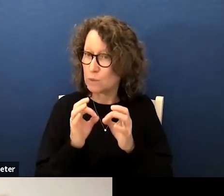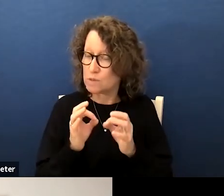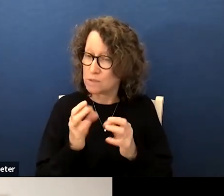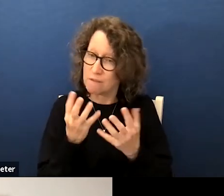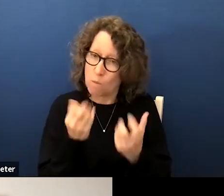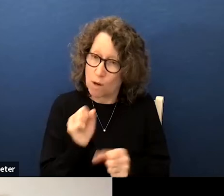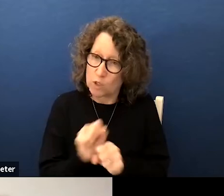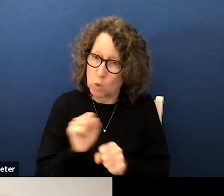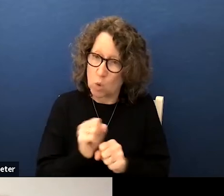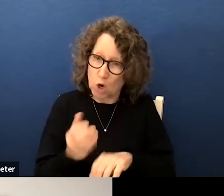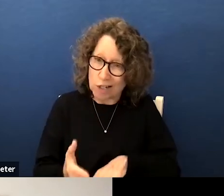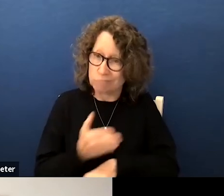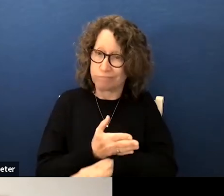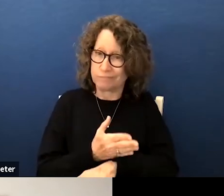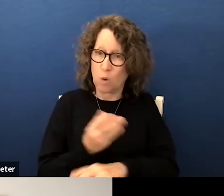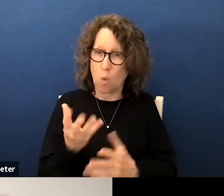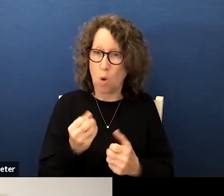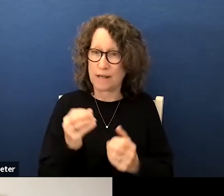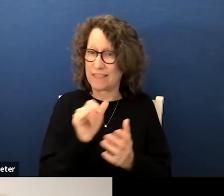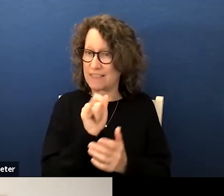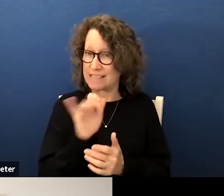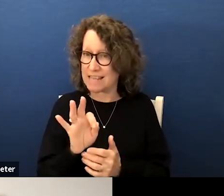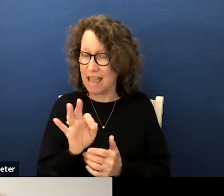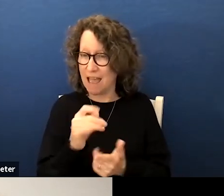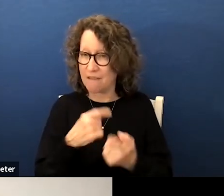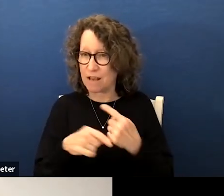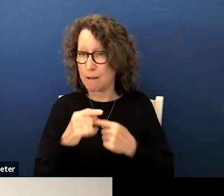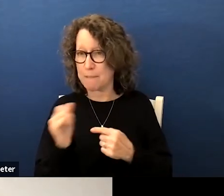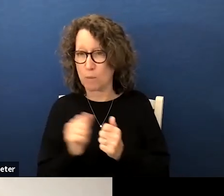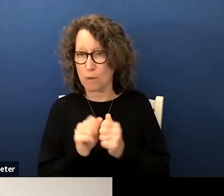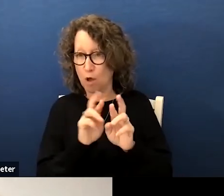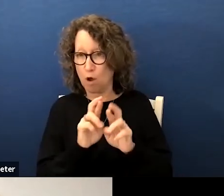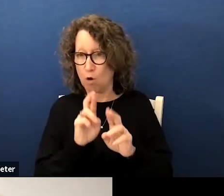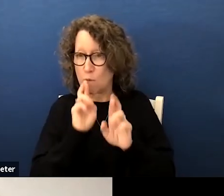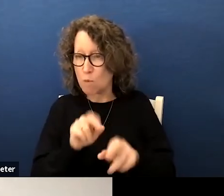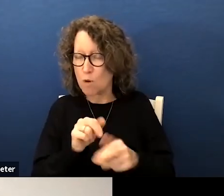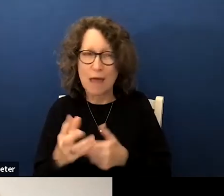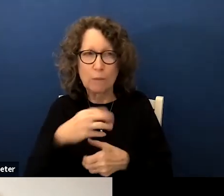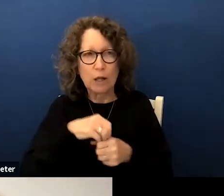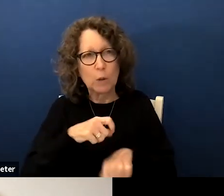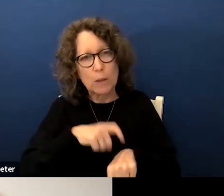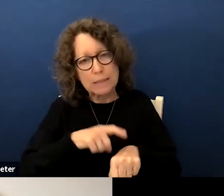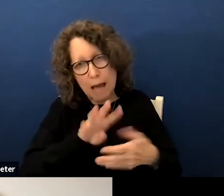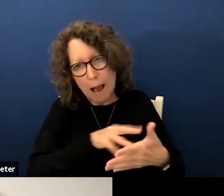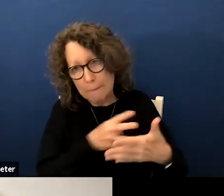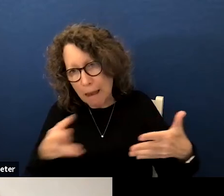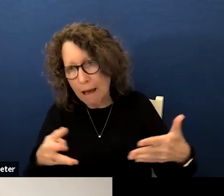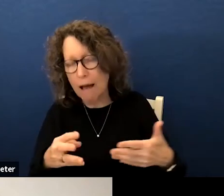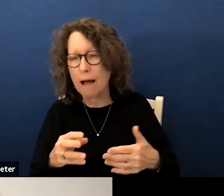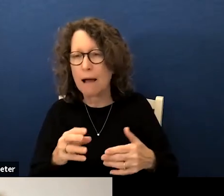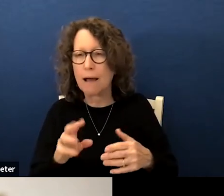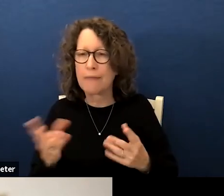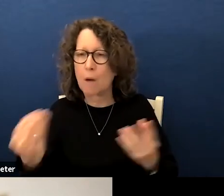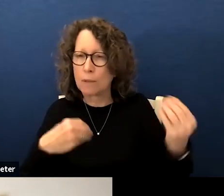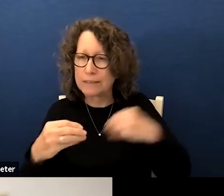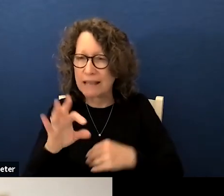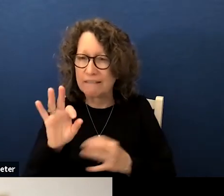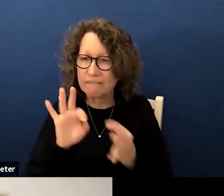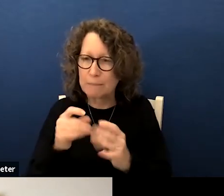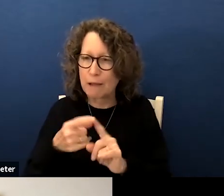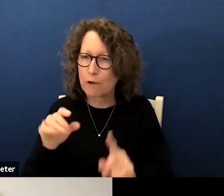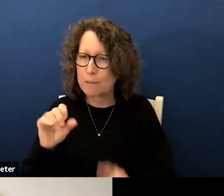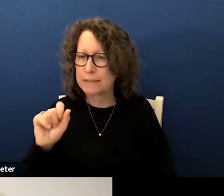work on that wanting the staff to work and come back with a report which would include a timeline which would include stakeholder feedback